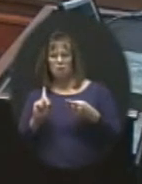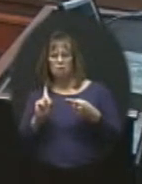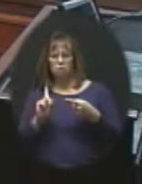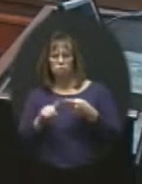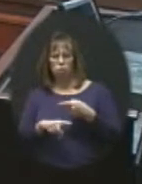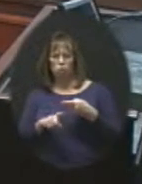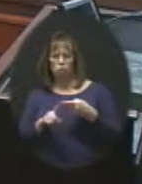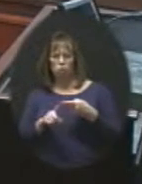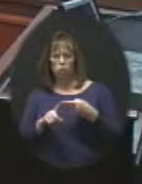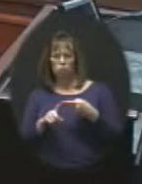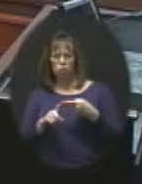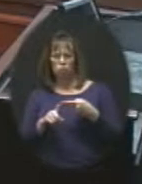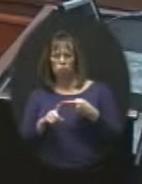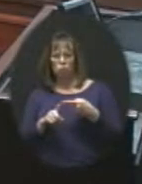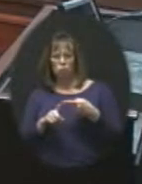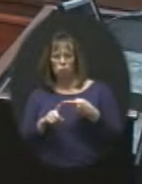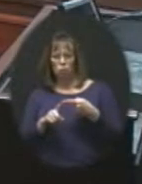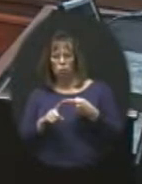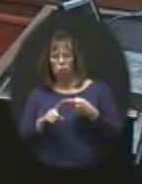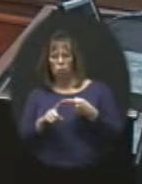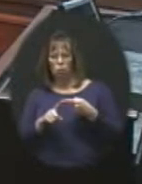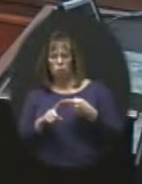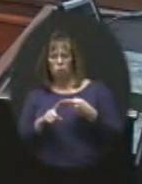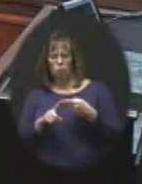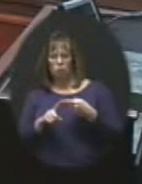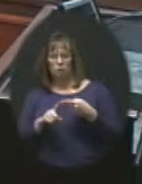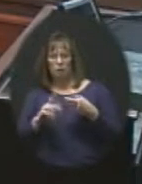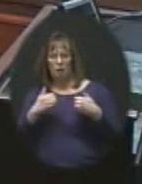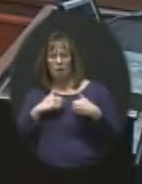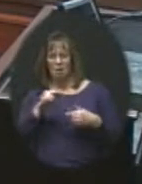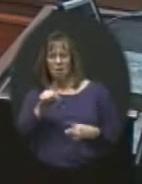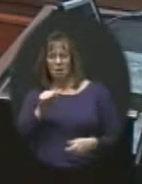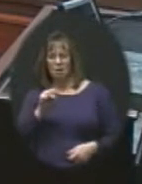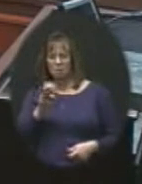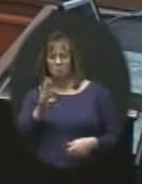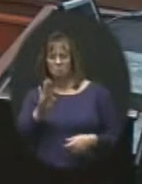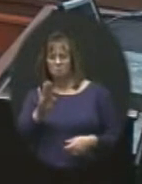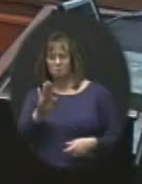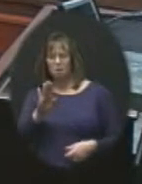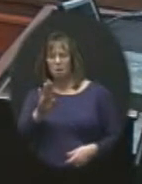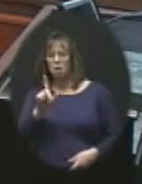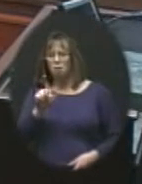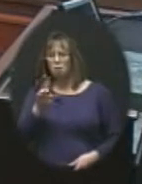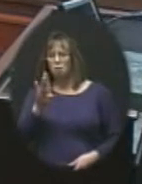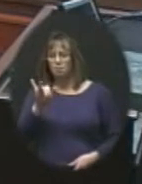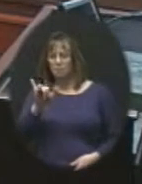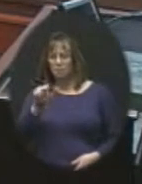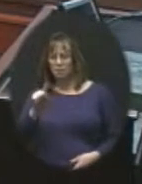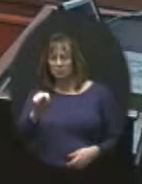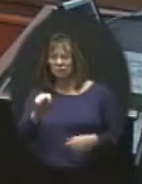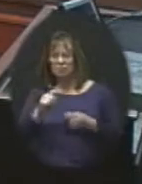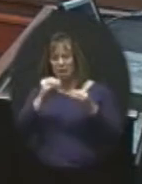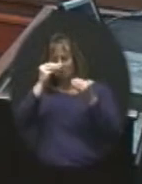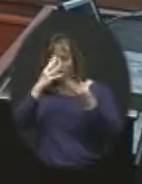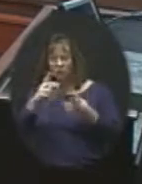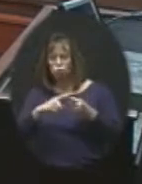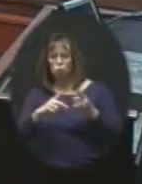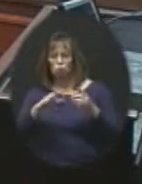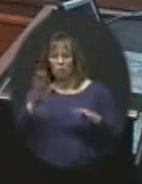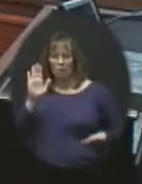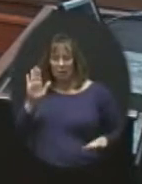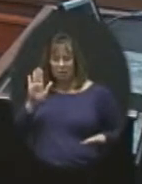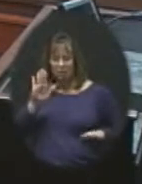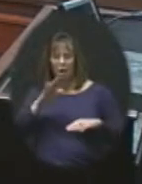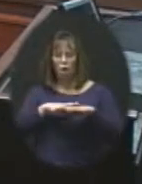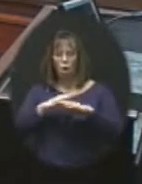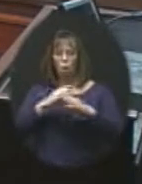give the KASB lobbyist information to testify on